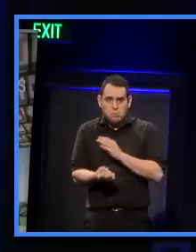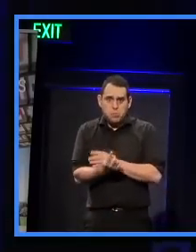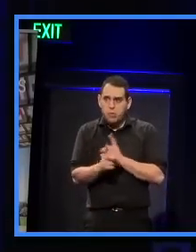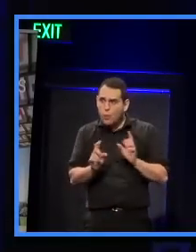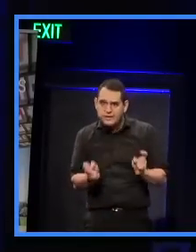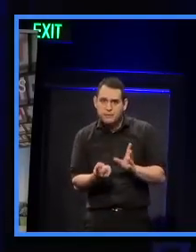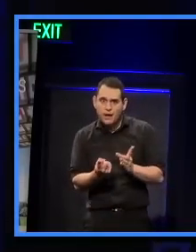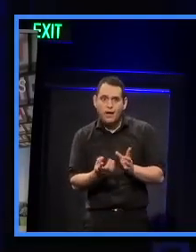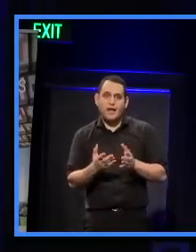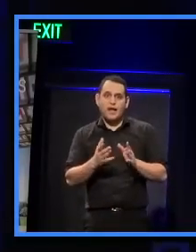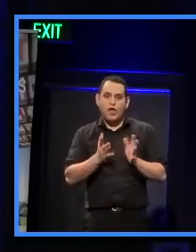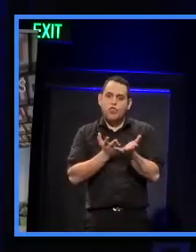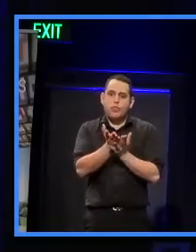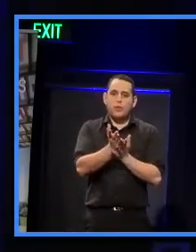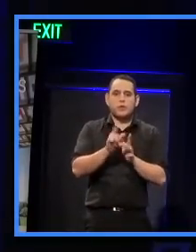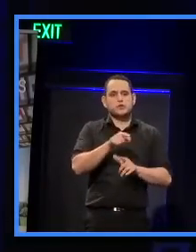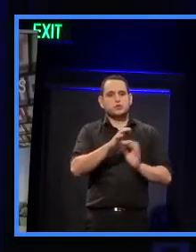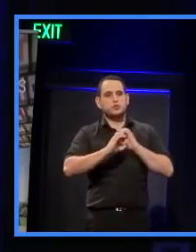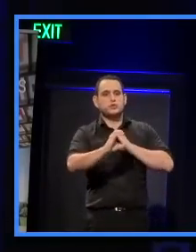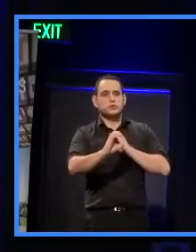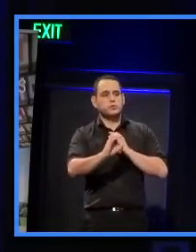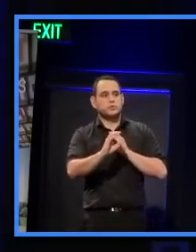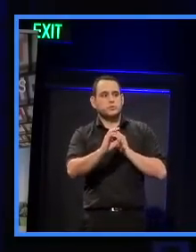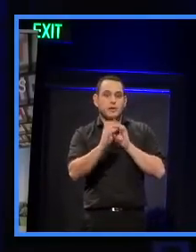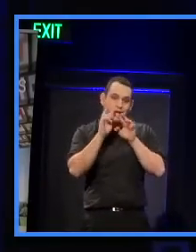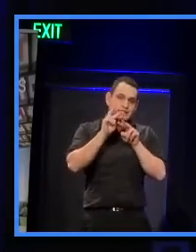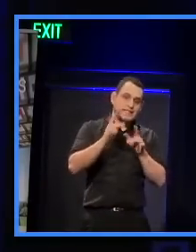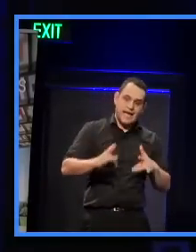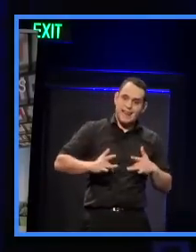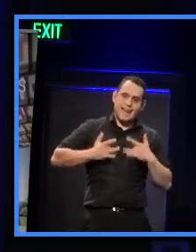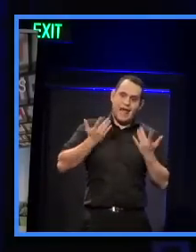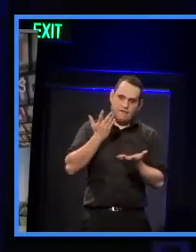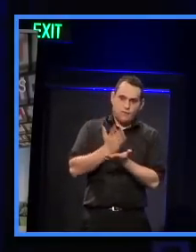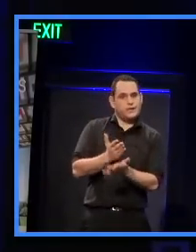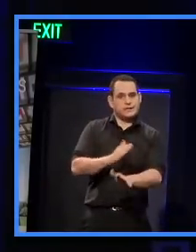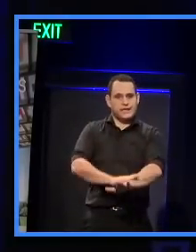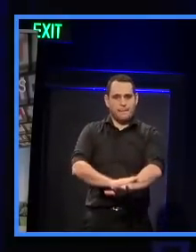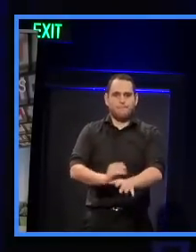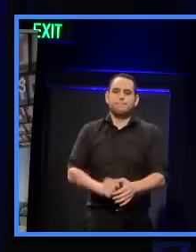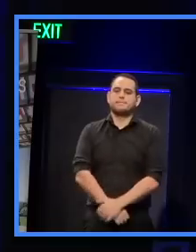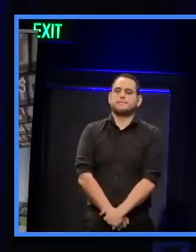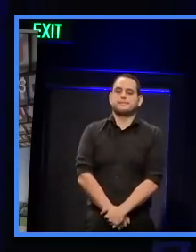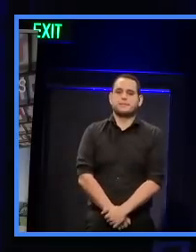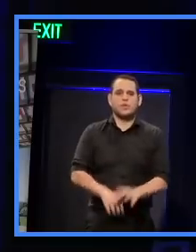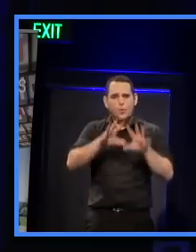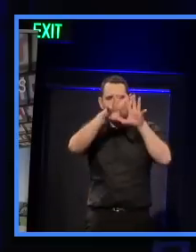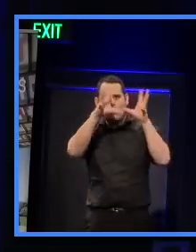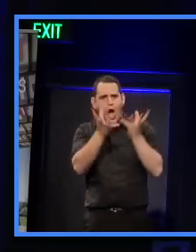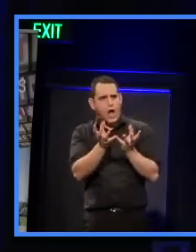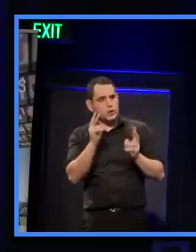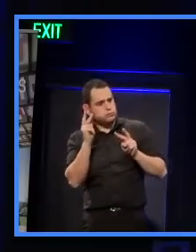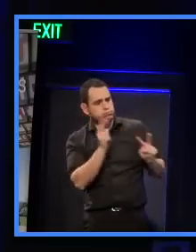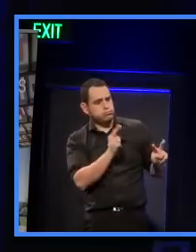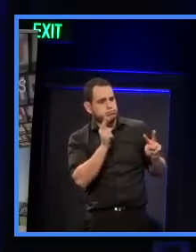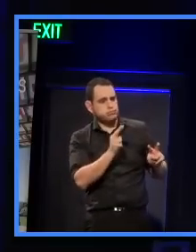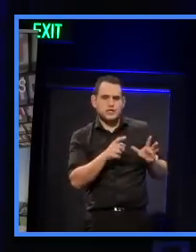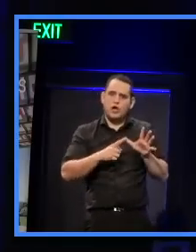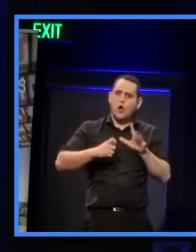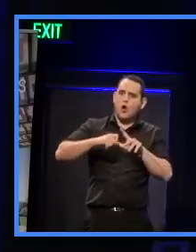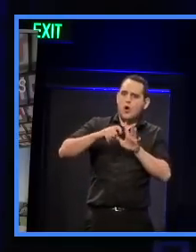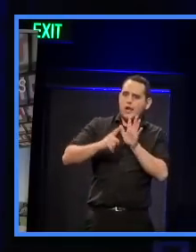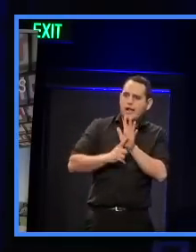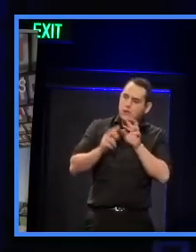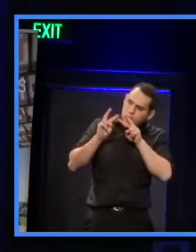be live streamed again. So for those of you joining us, it seems odd, from around the world and around New Zealand and around Auckland,